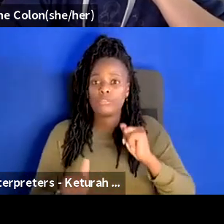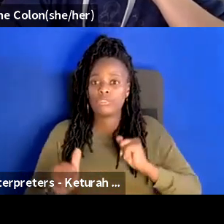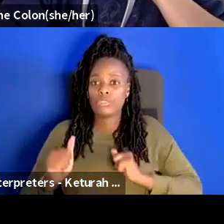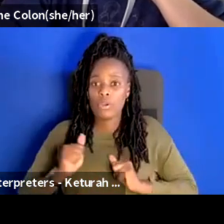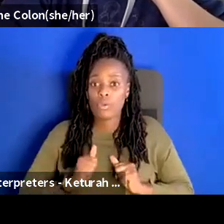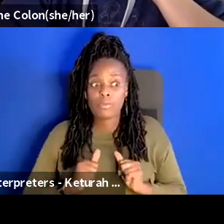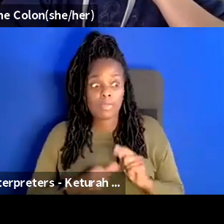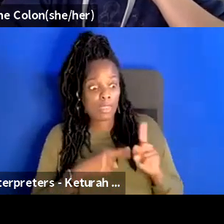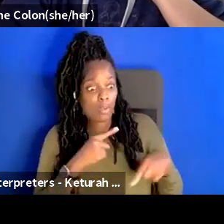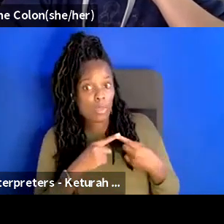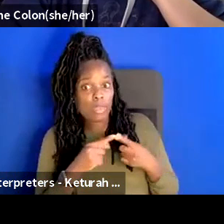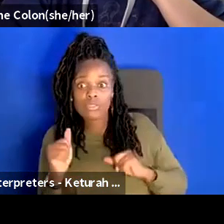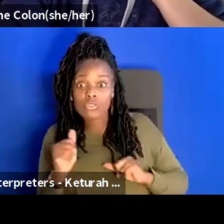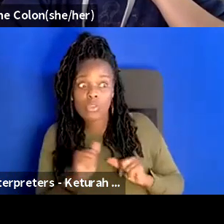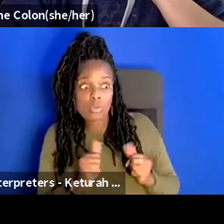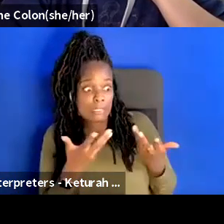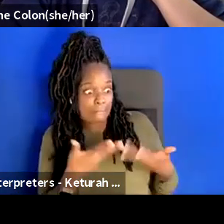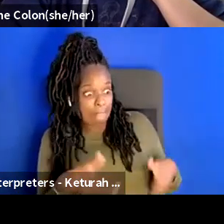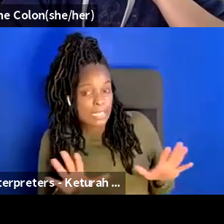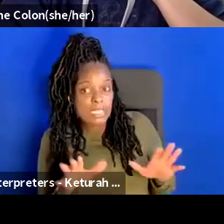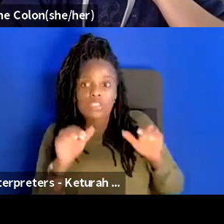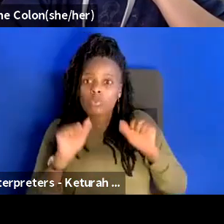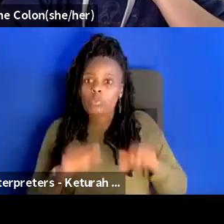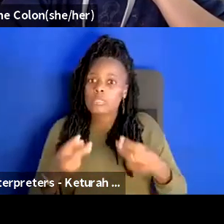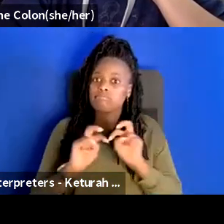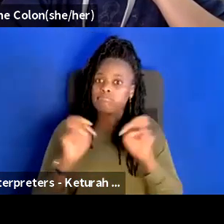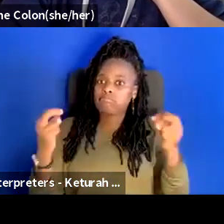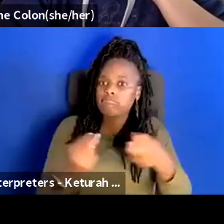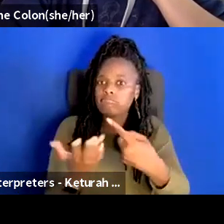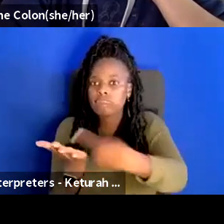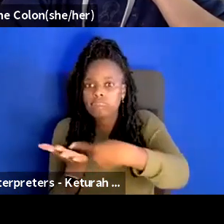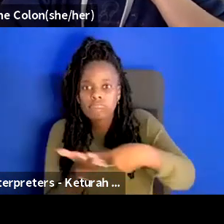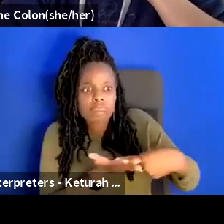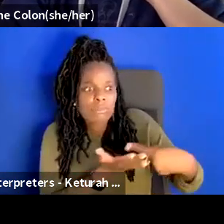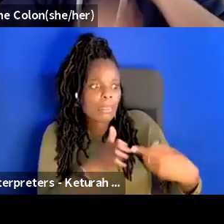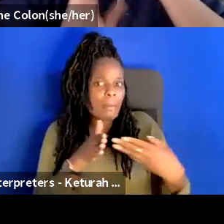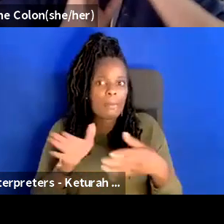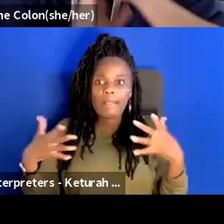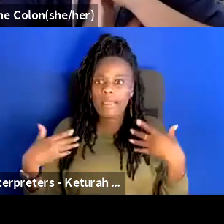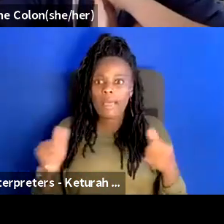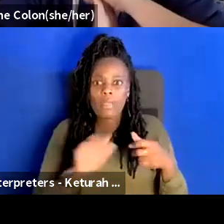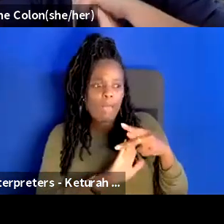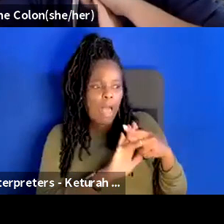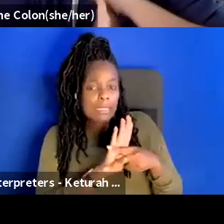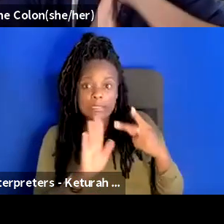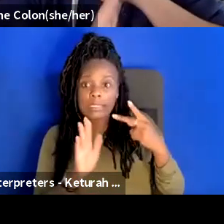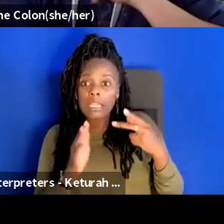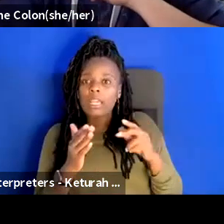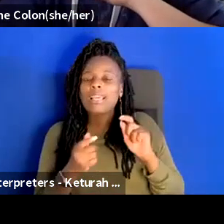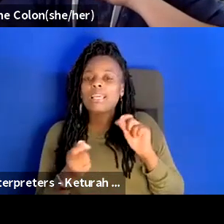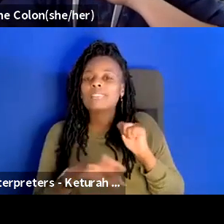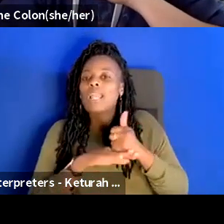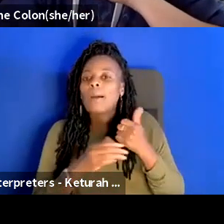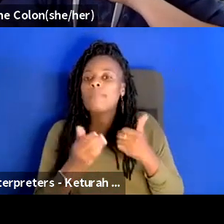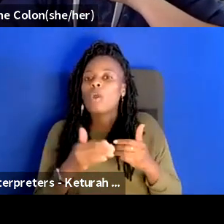show closes we can reevaluate that public health policy and reestablish it for the next show but it needs to not be a moving